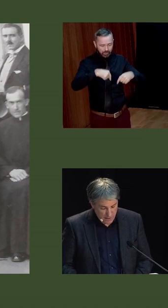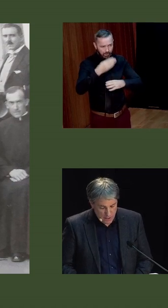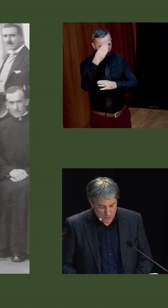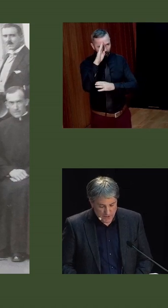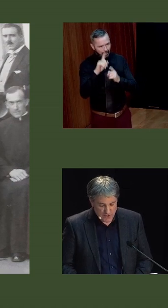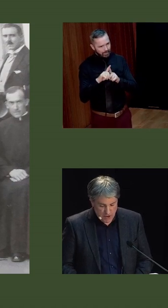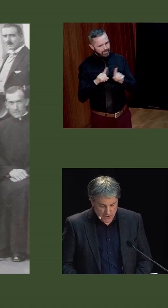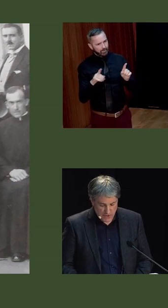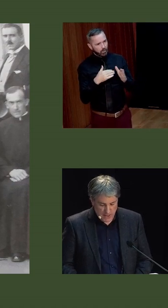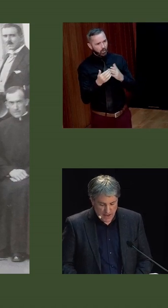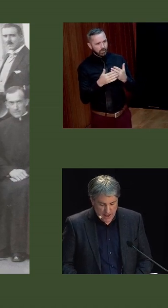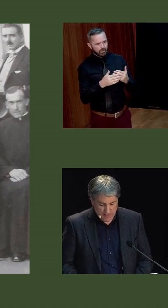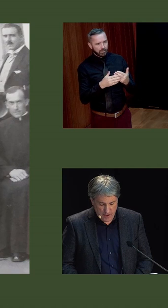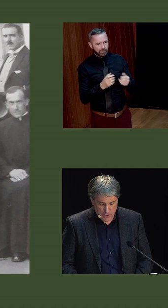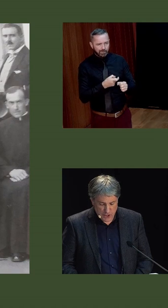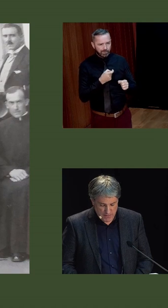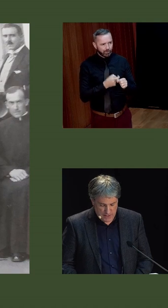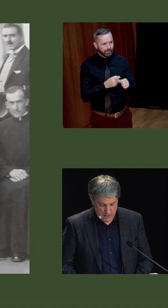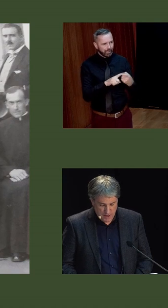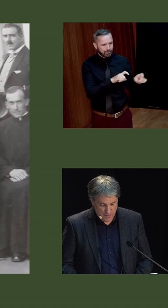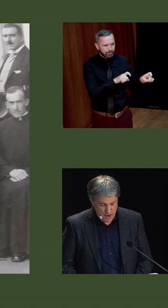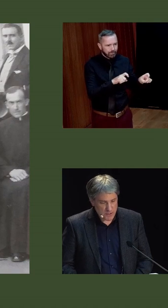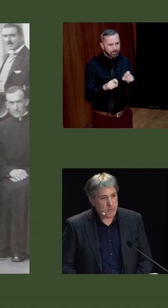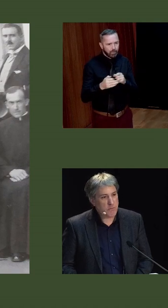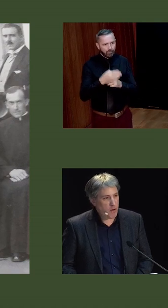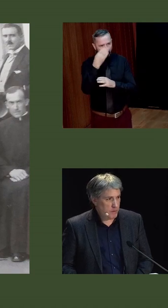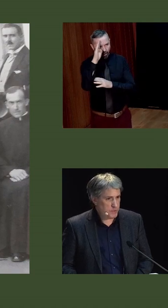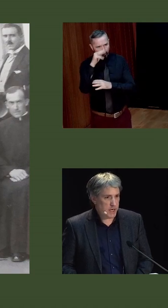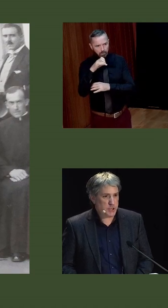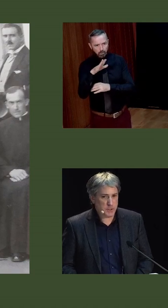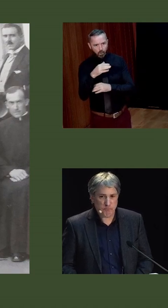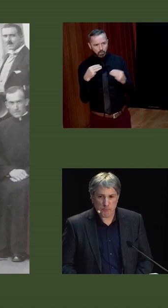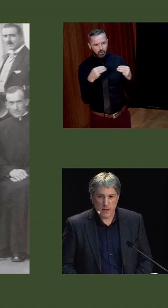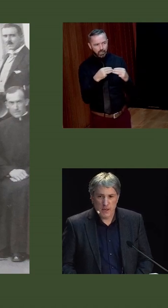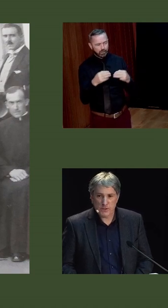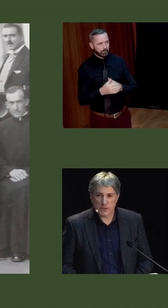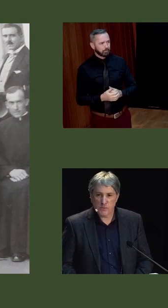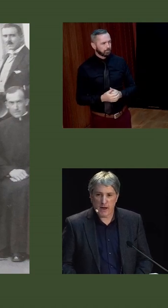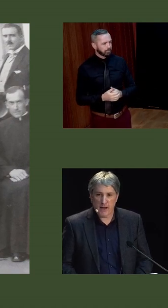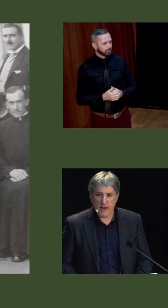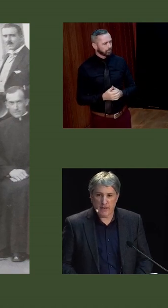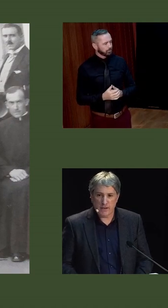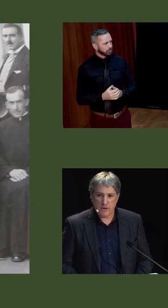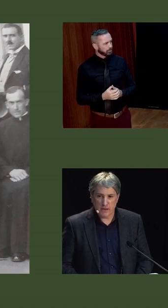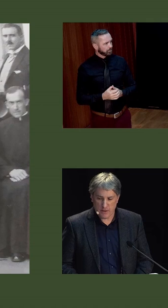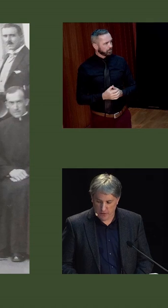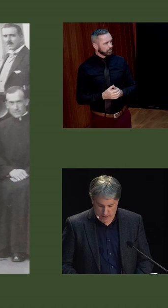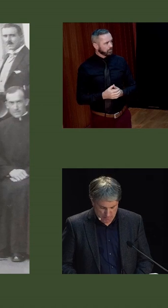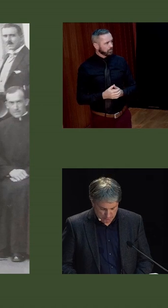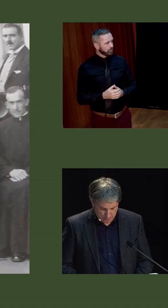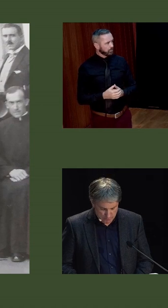did differ was the stringency and the longevity of Irish moral protectionism. So just a